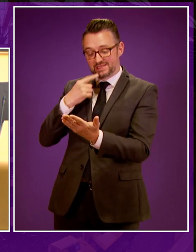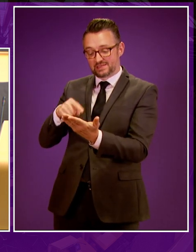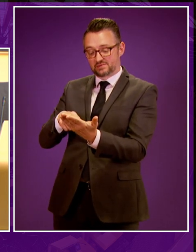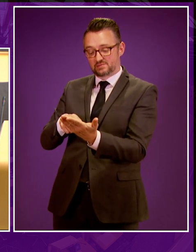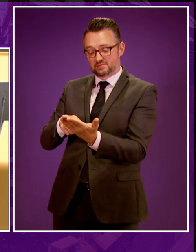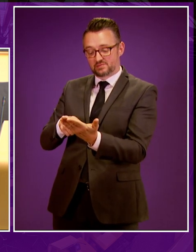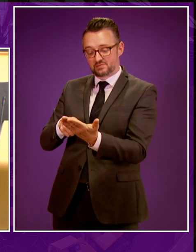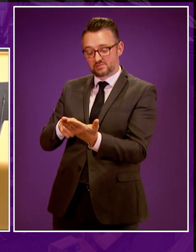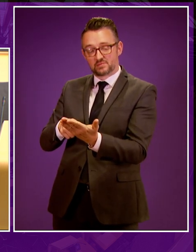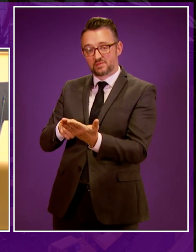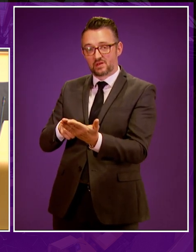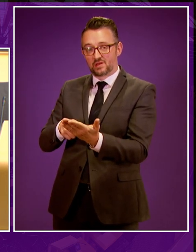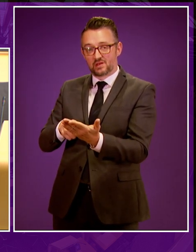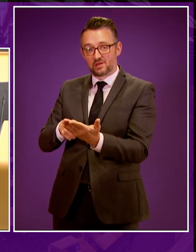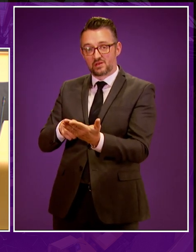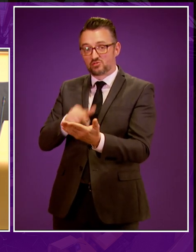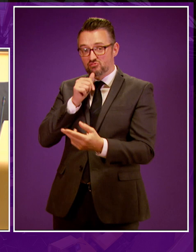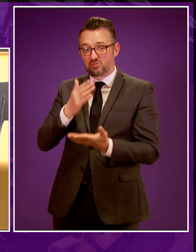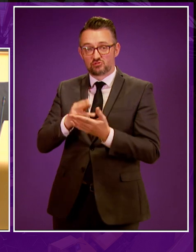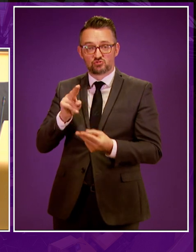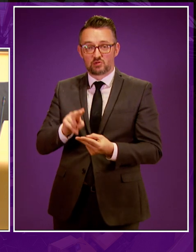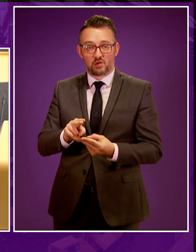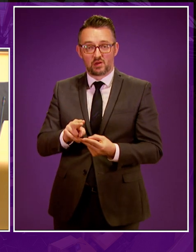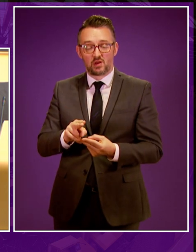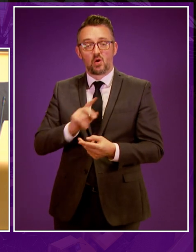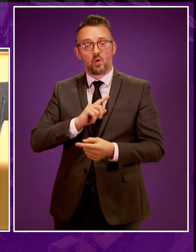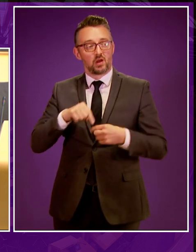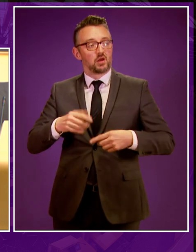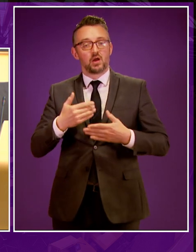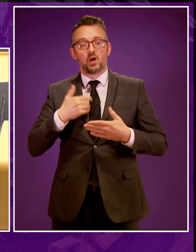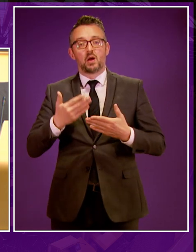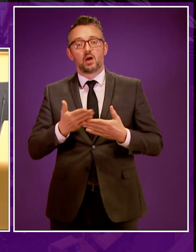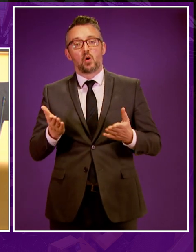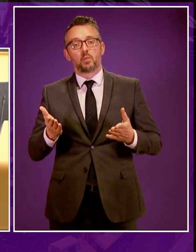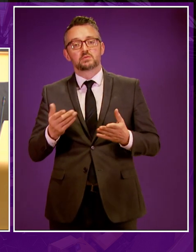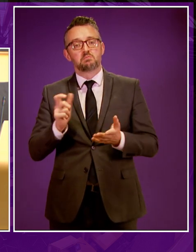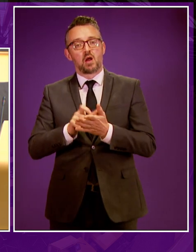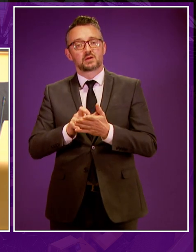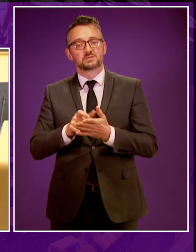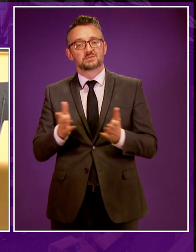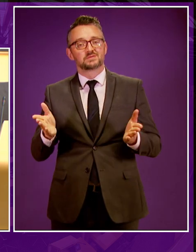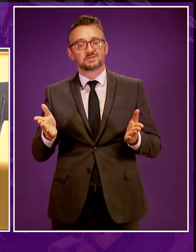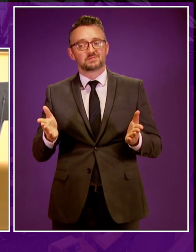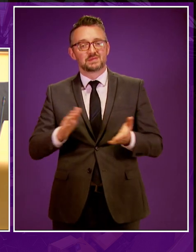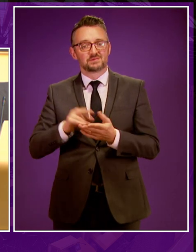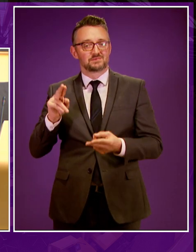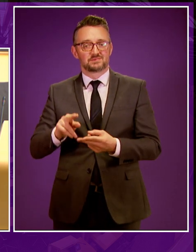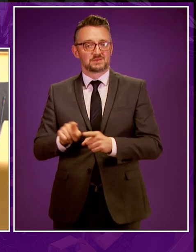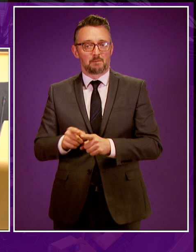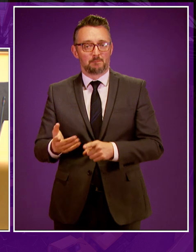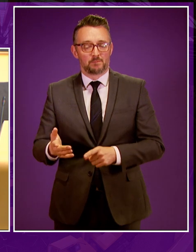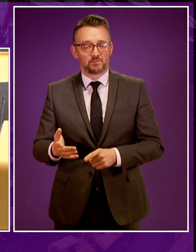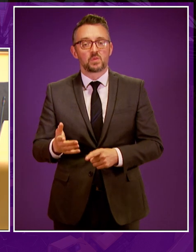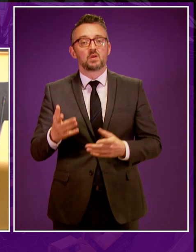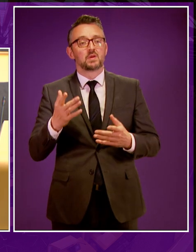that actually it would not be any cheaper as we are part of the open market. Finally, presiding officer,